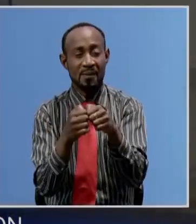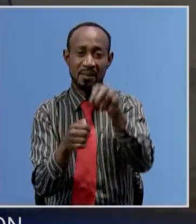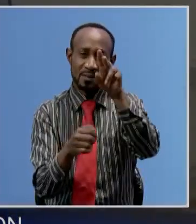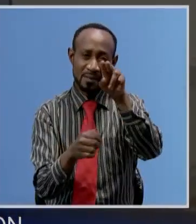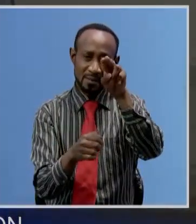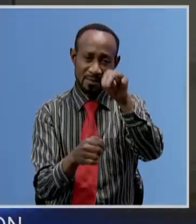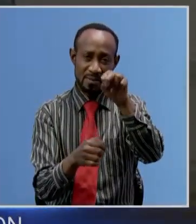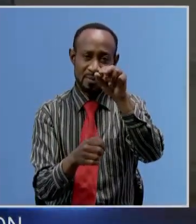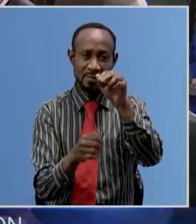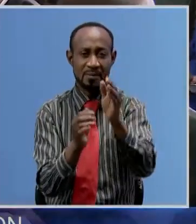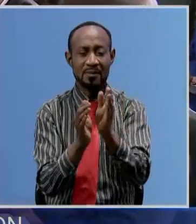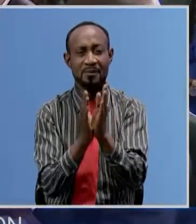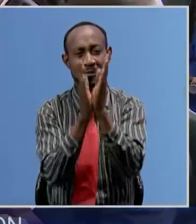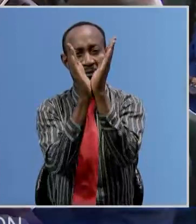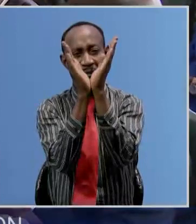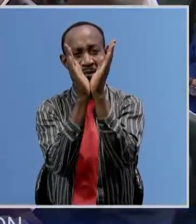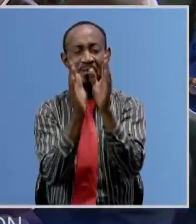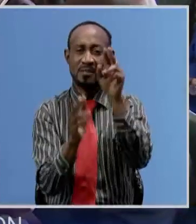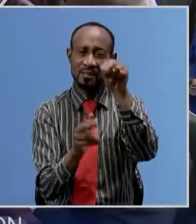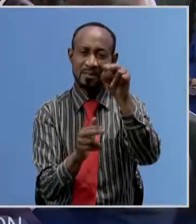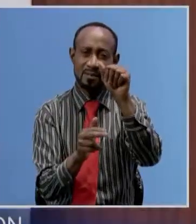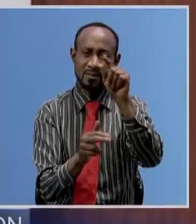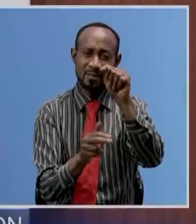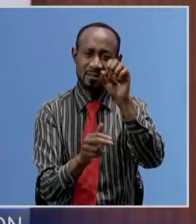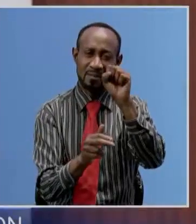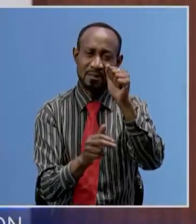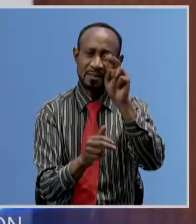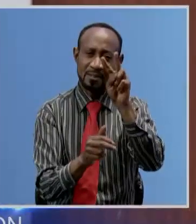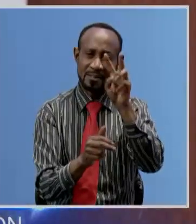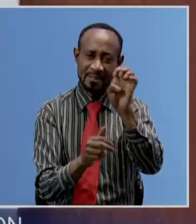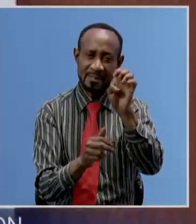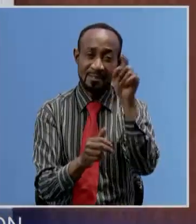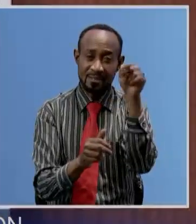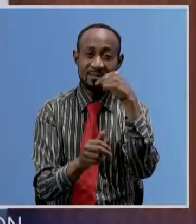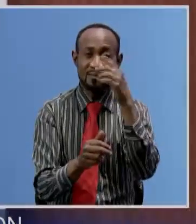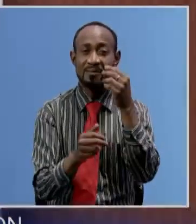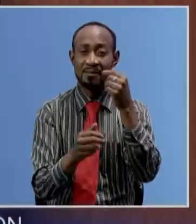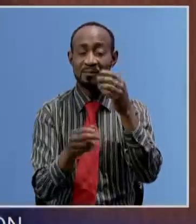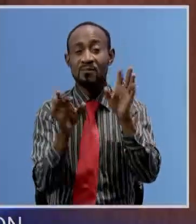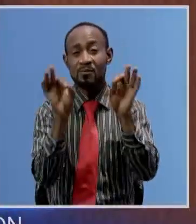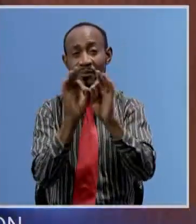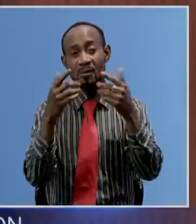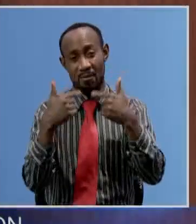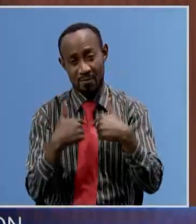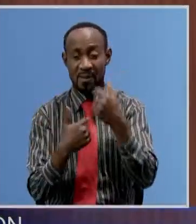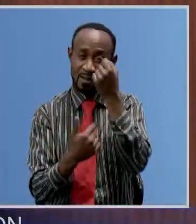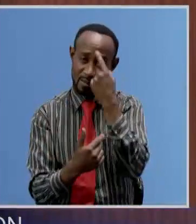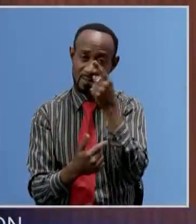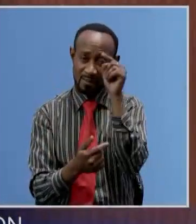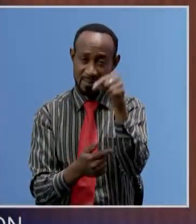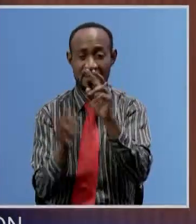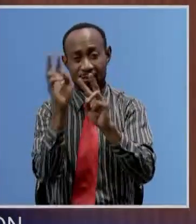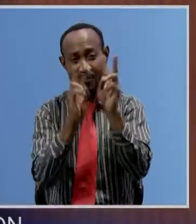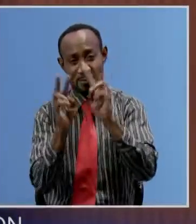continue being innovative and enhance financial inclusion it is important for me that's why i appreciate this courtesy